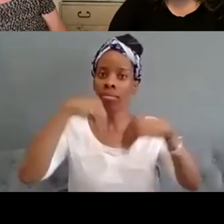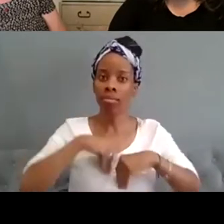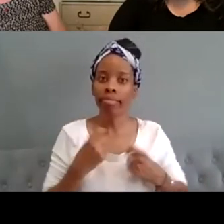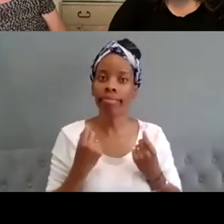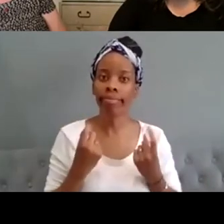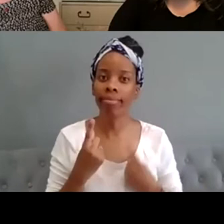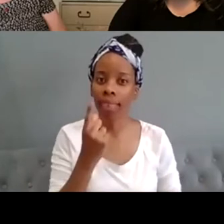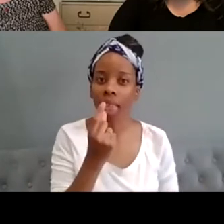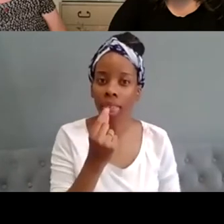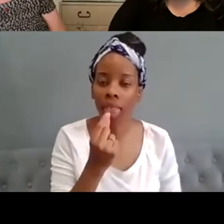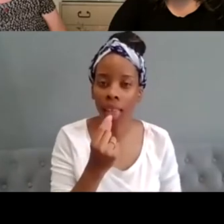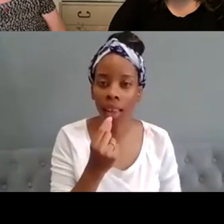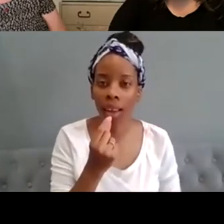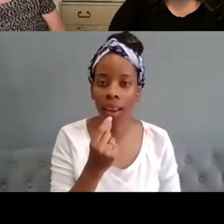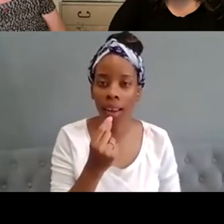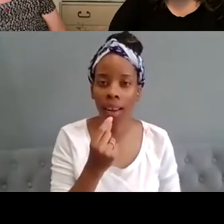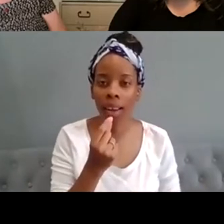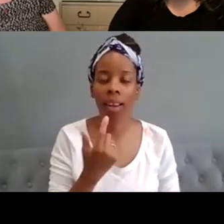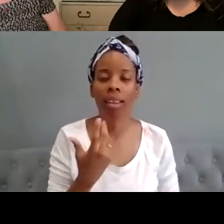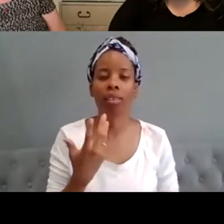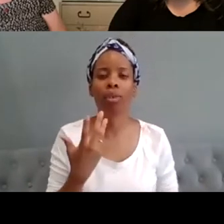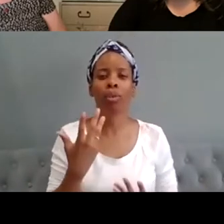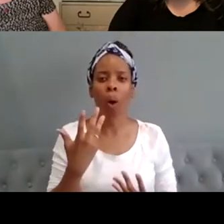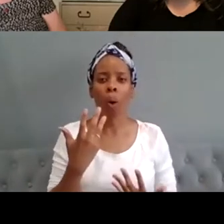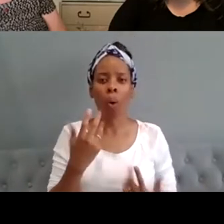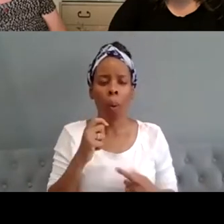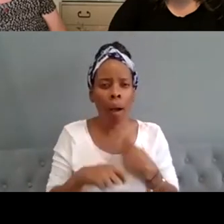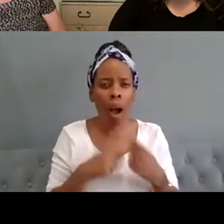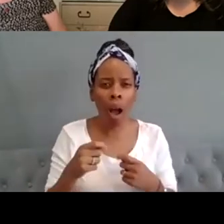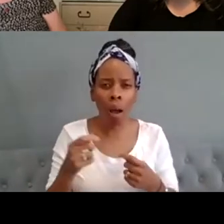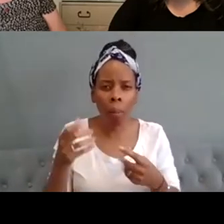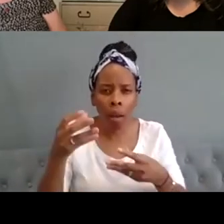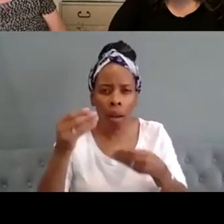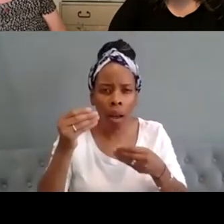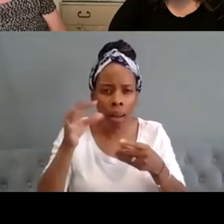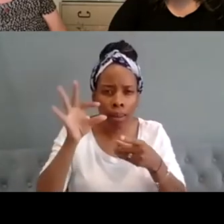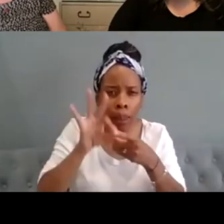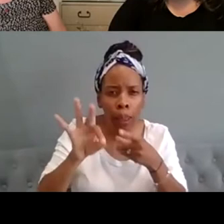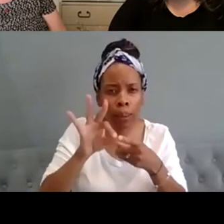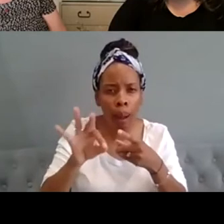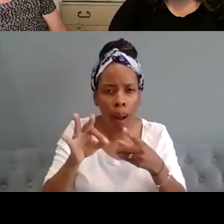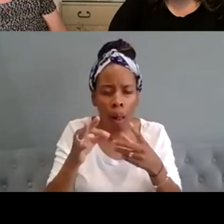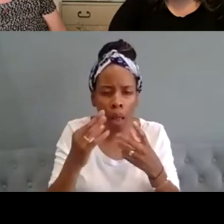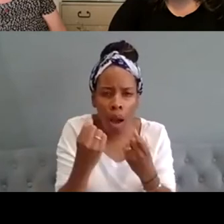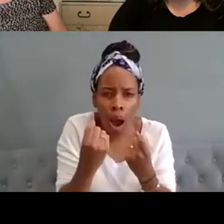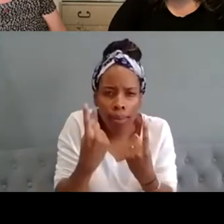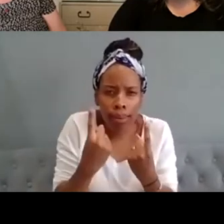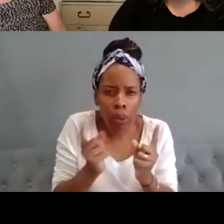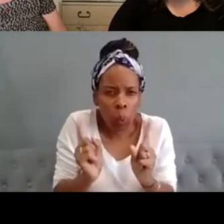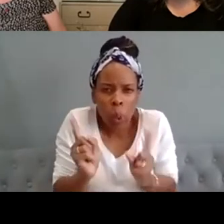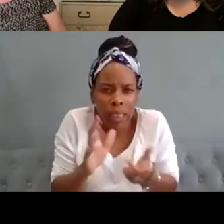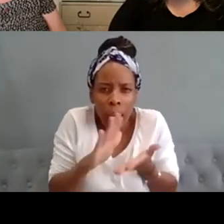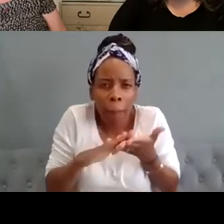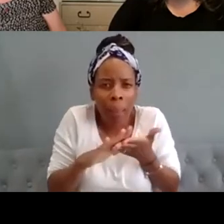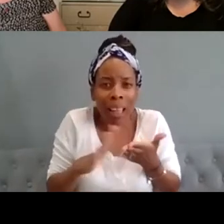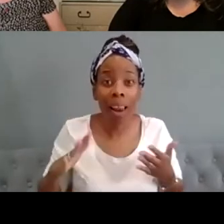understand it in that sense instead of getting into the nitty-gritty the complexity of what life's about and that's the best way